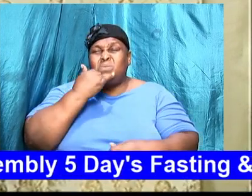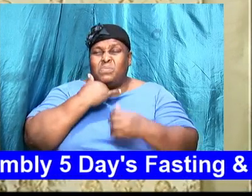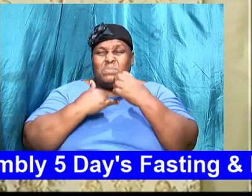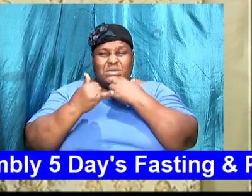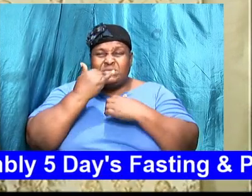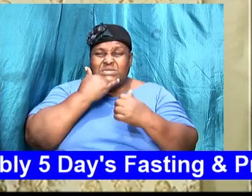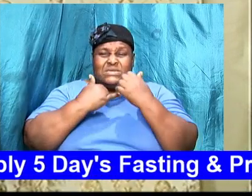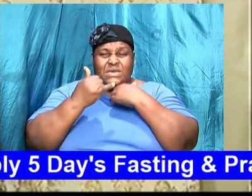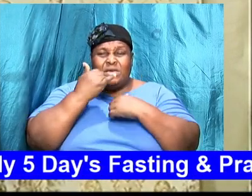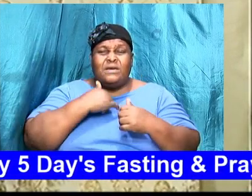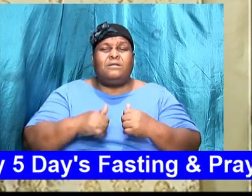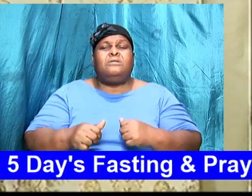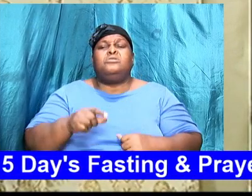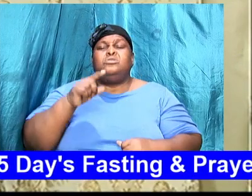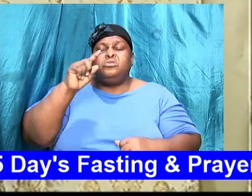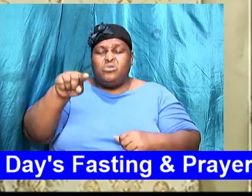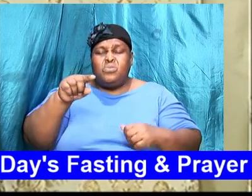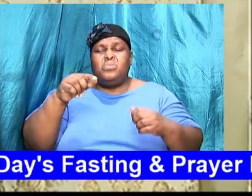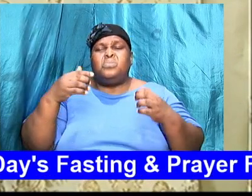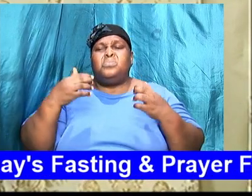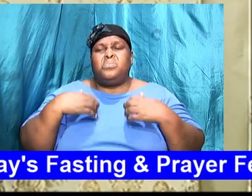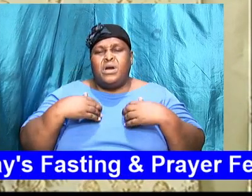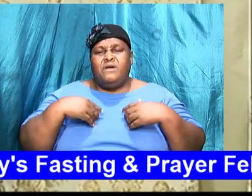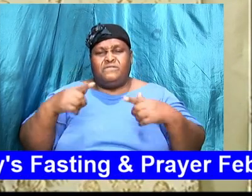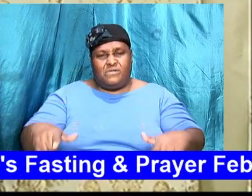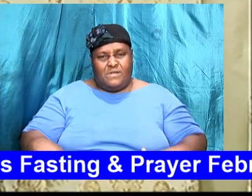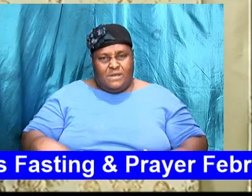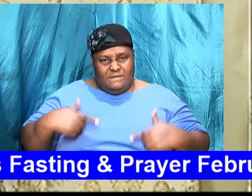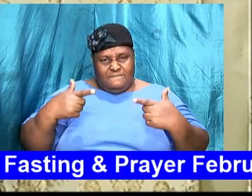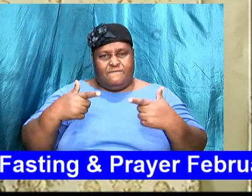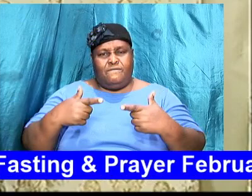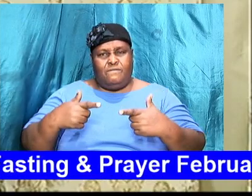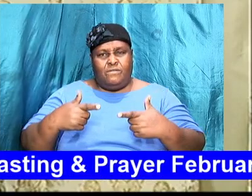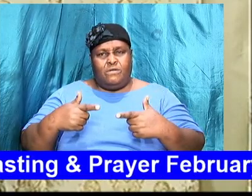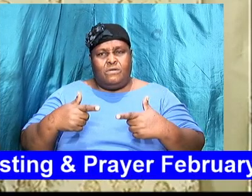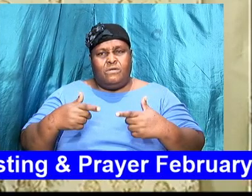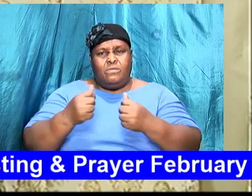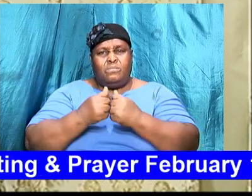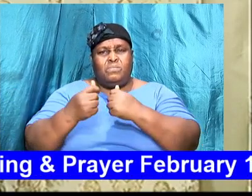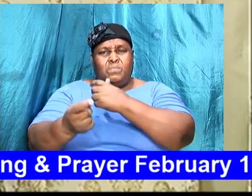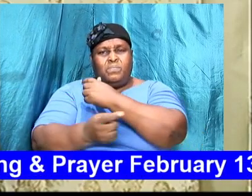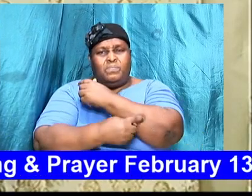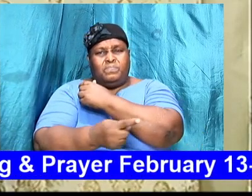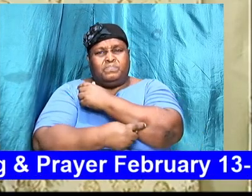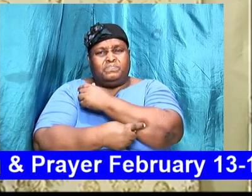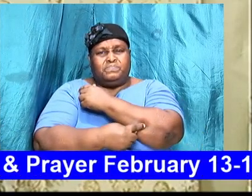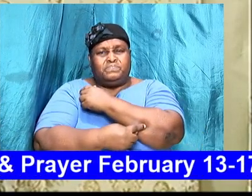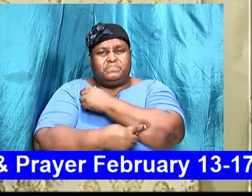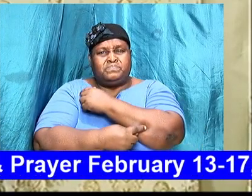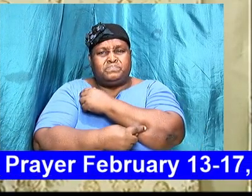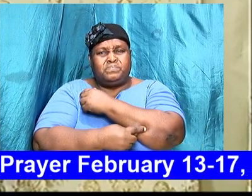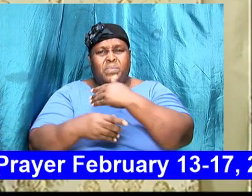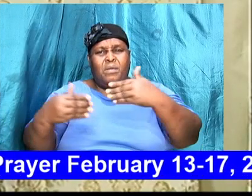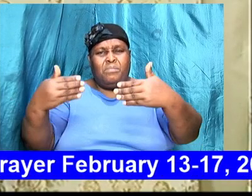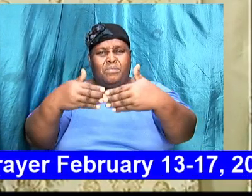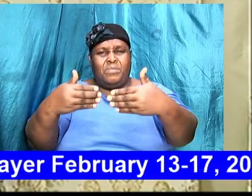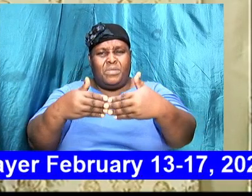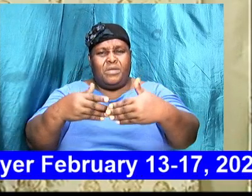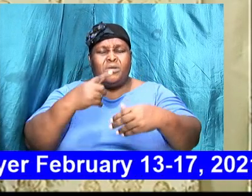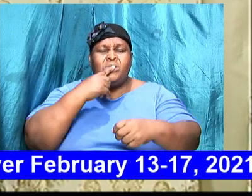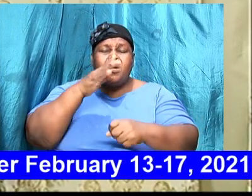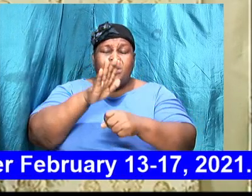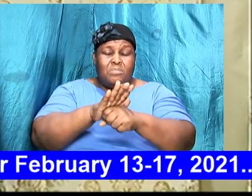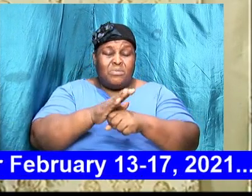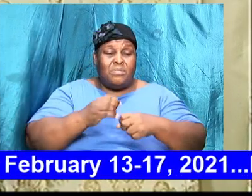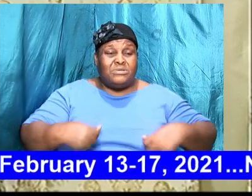their arrival, and we said it last week, at Kedish Barnea, which was the border of the promised land of